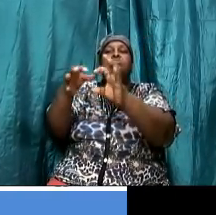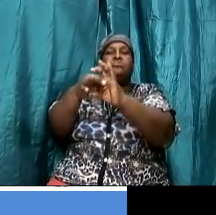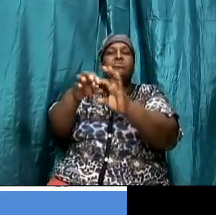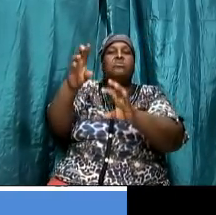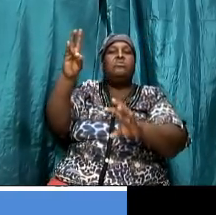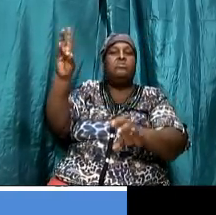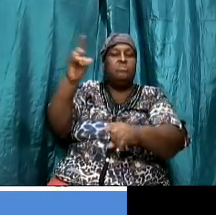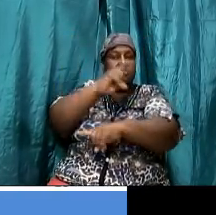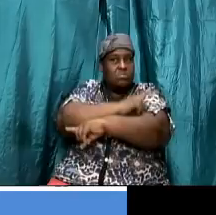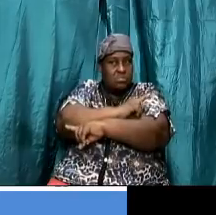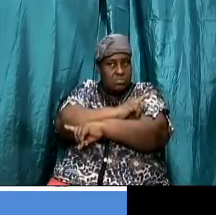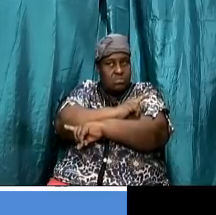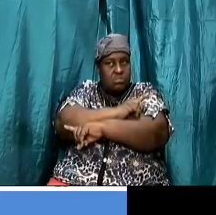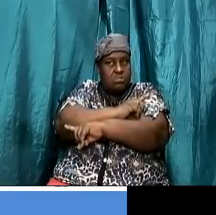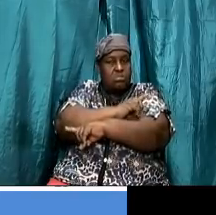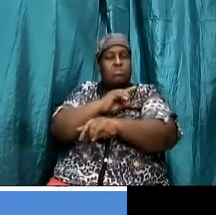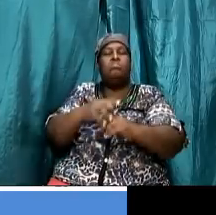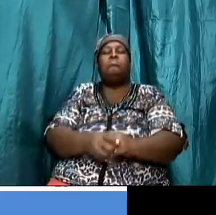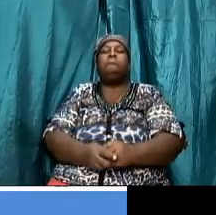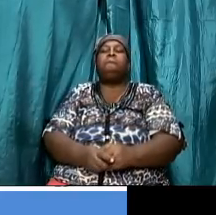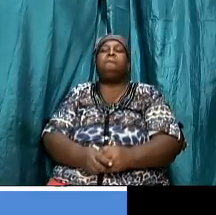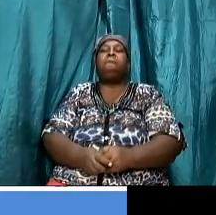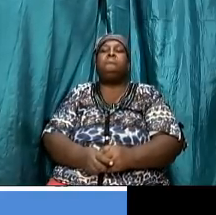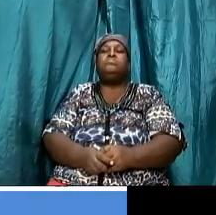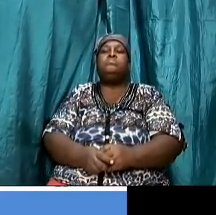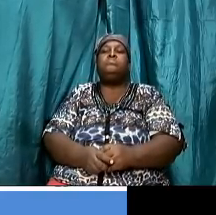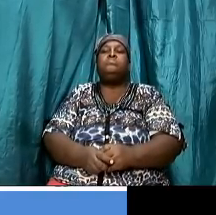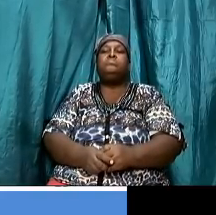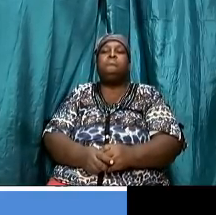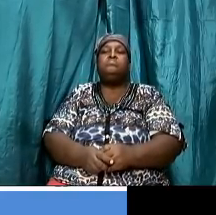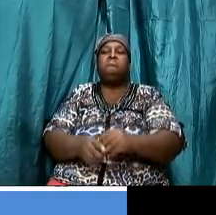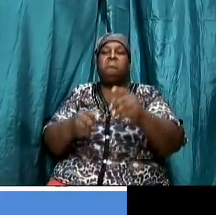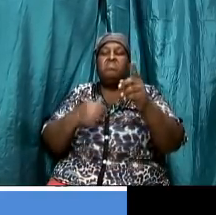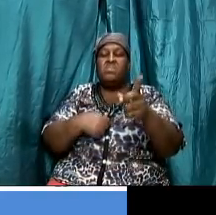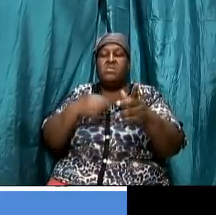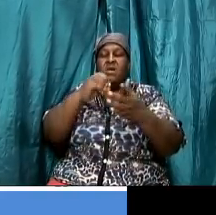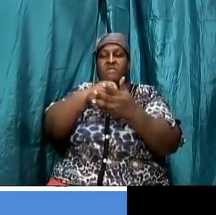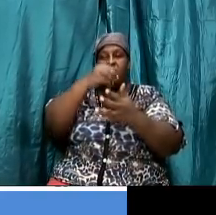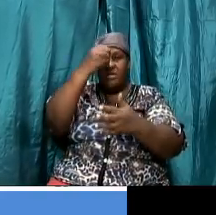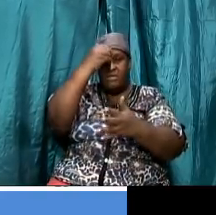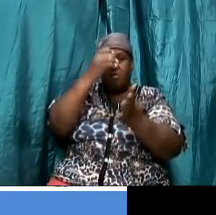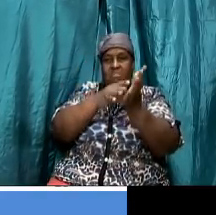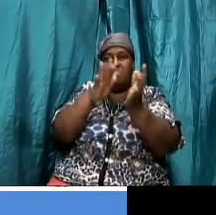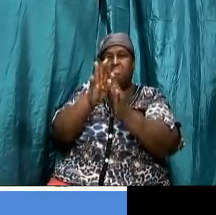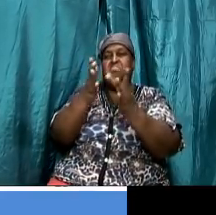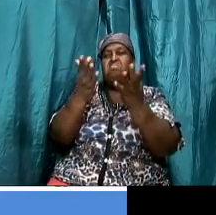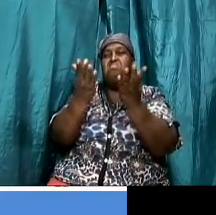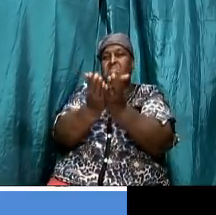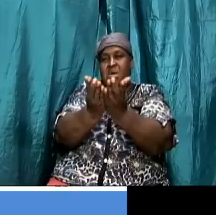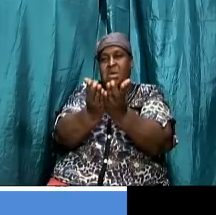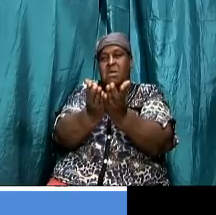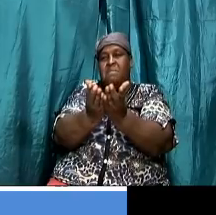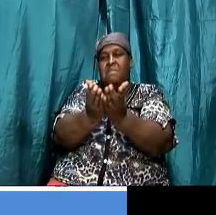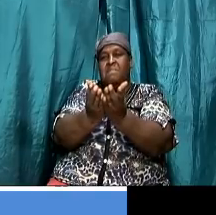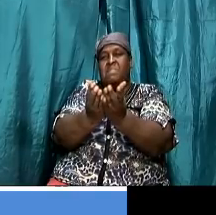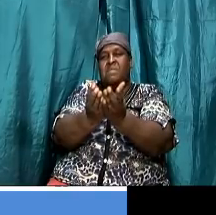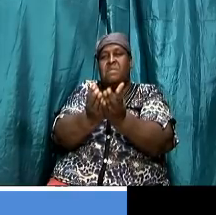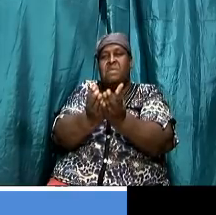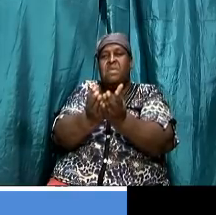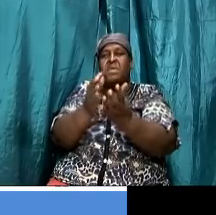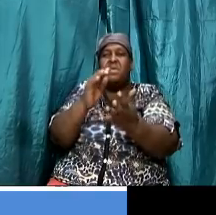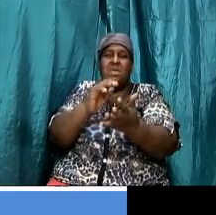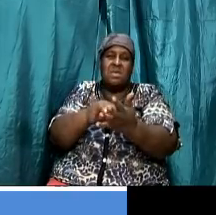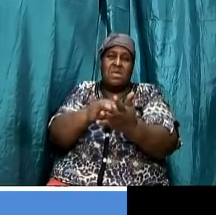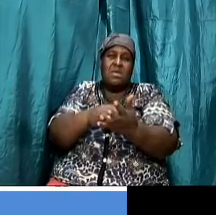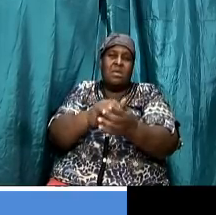now i've learned from biblical hermeneutics that we